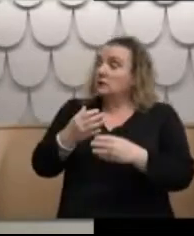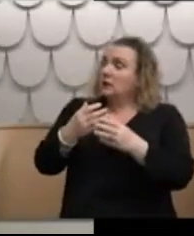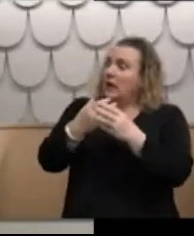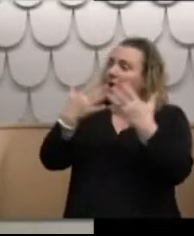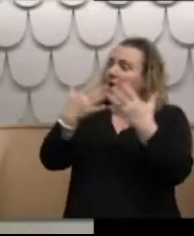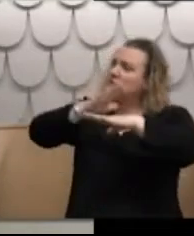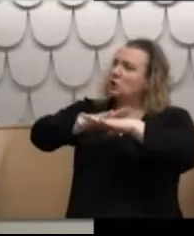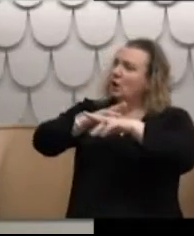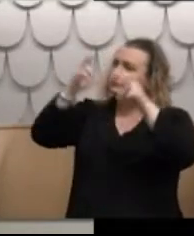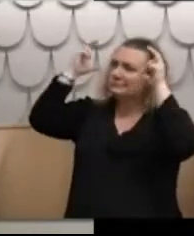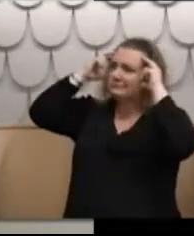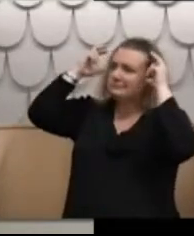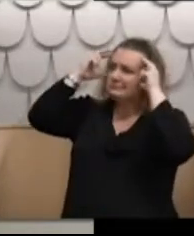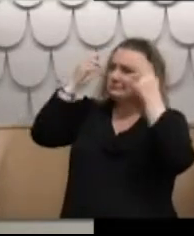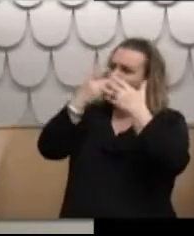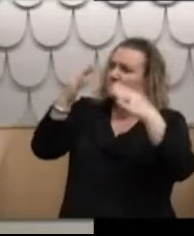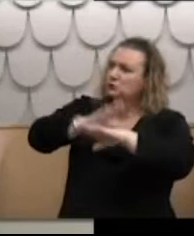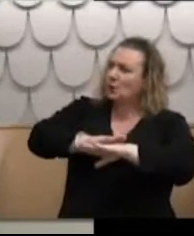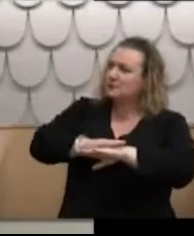received shock treatment?